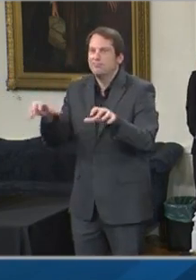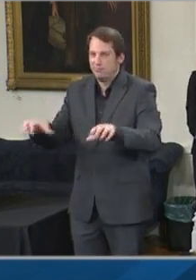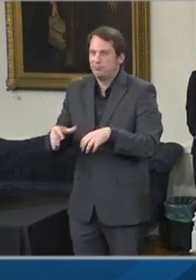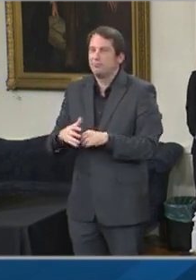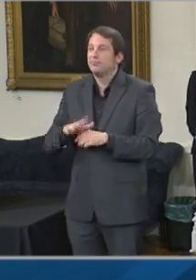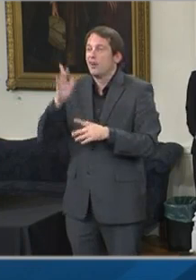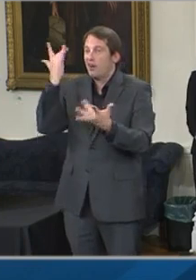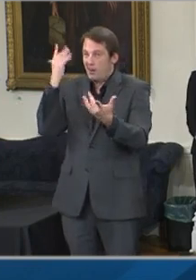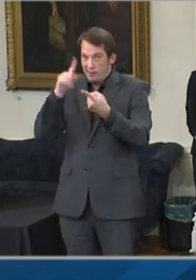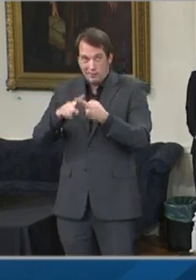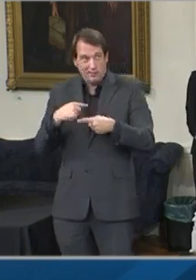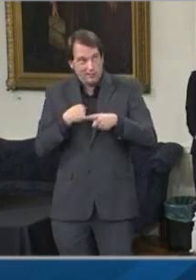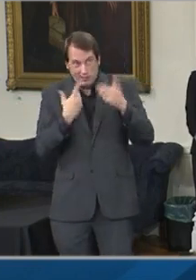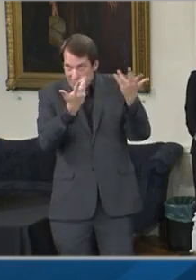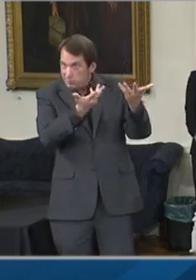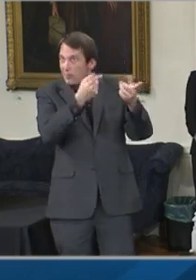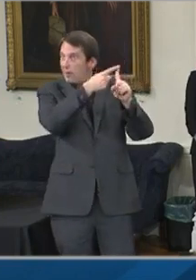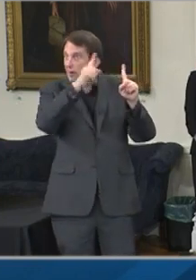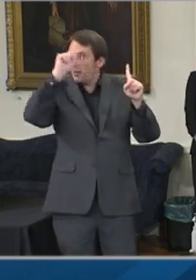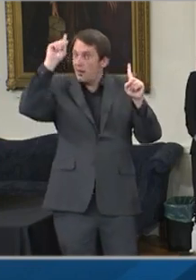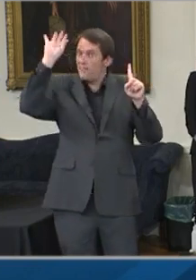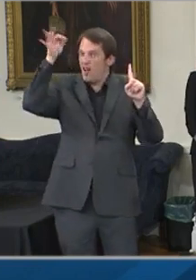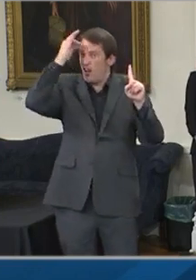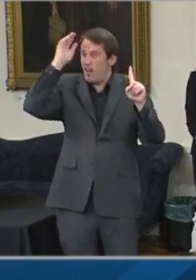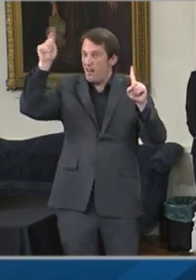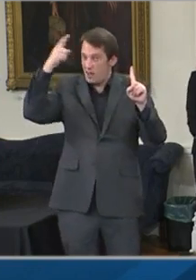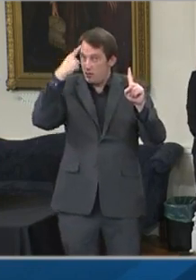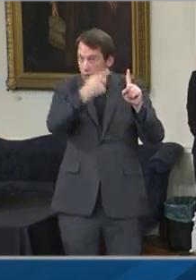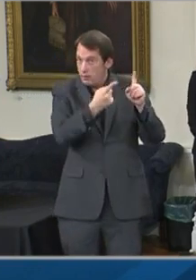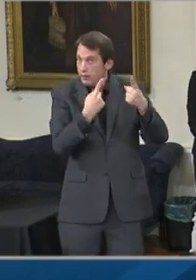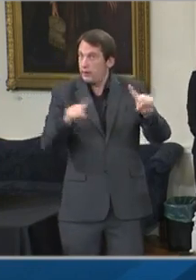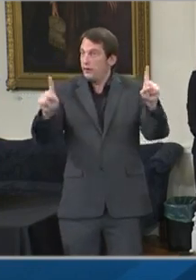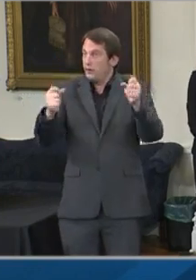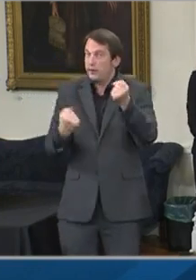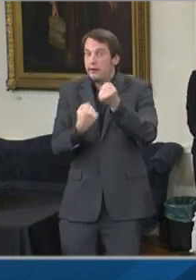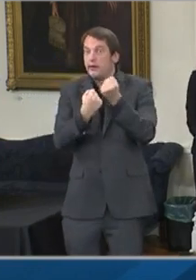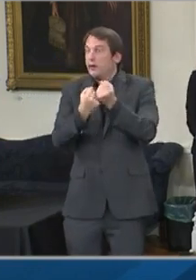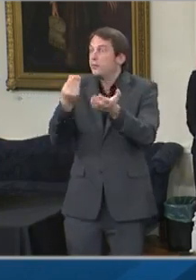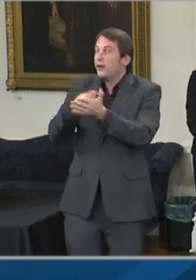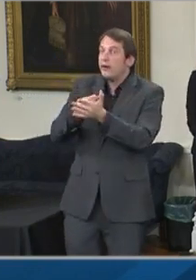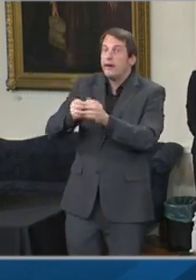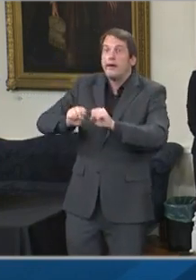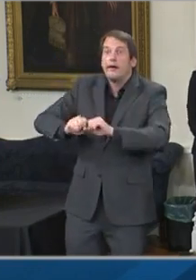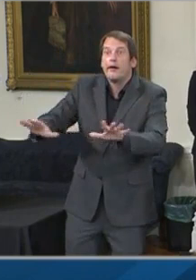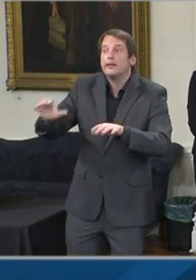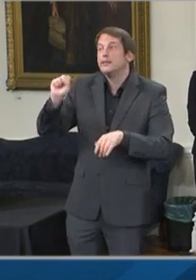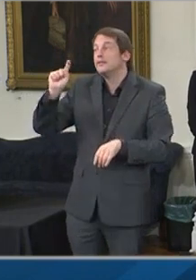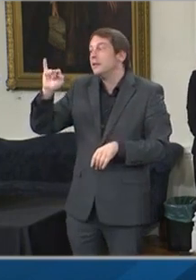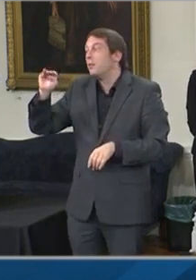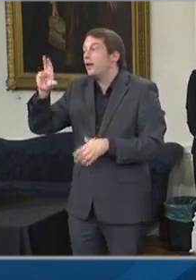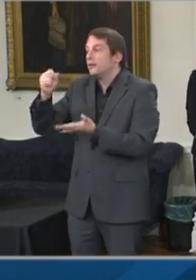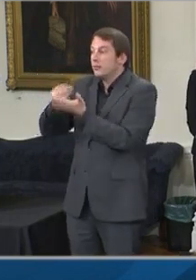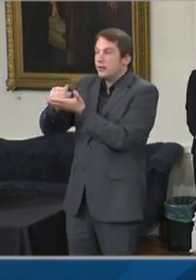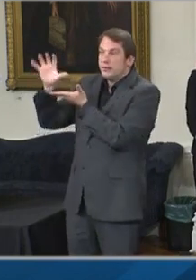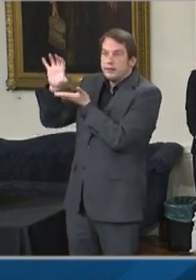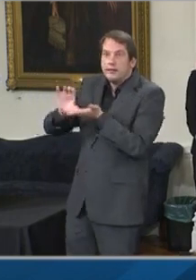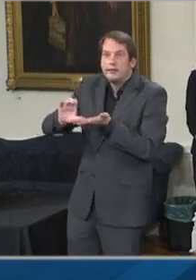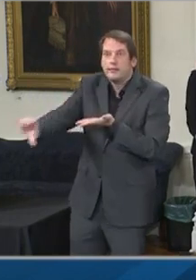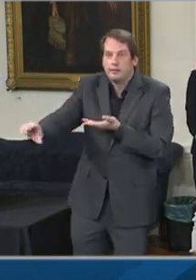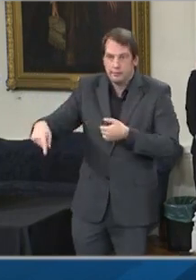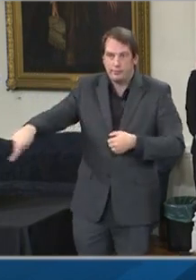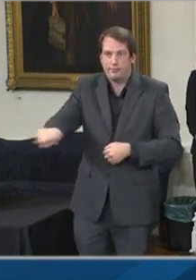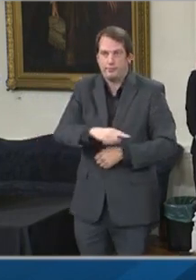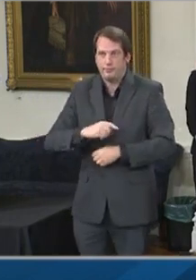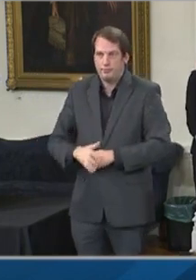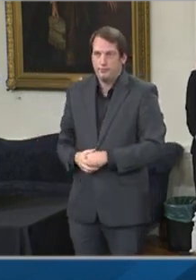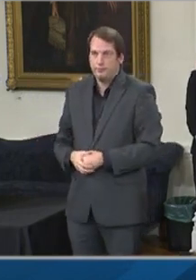on the next federal stimulus package. I have directed our teams in each agency